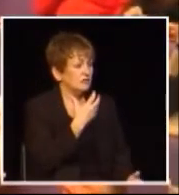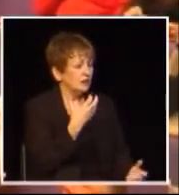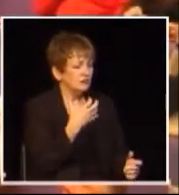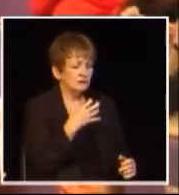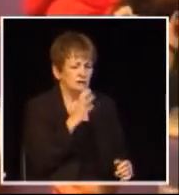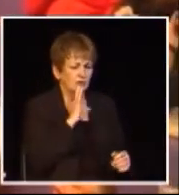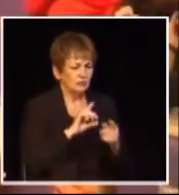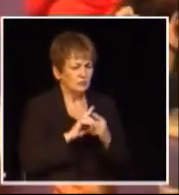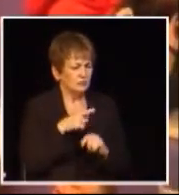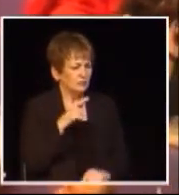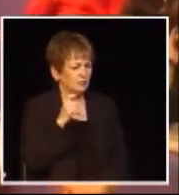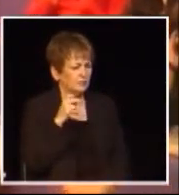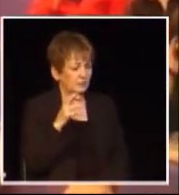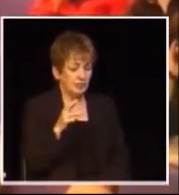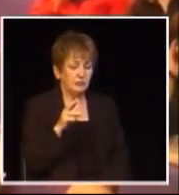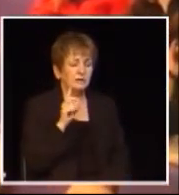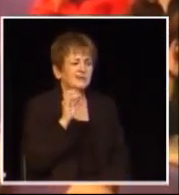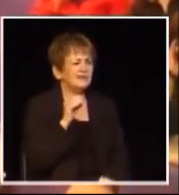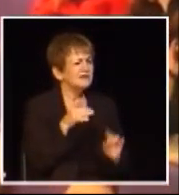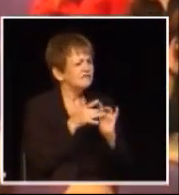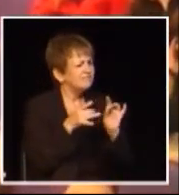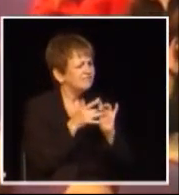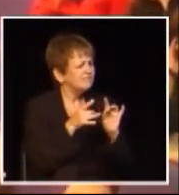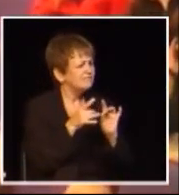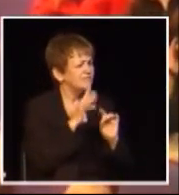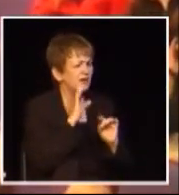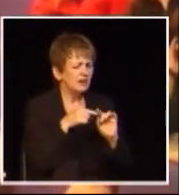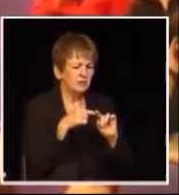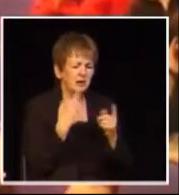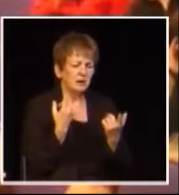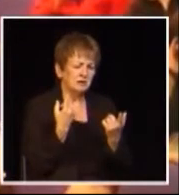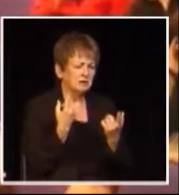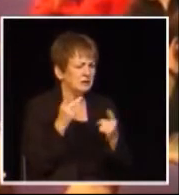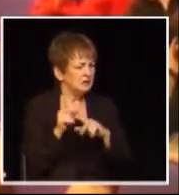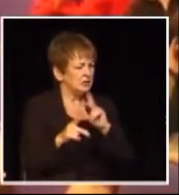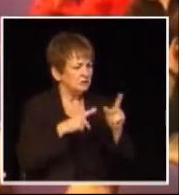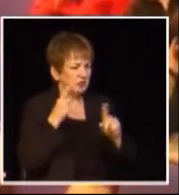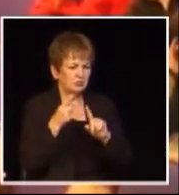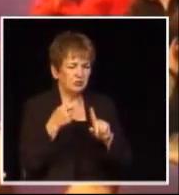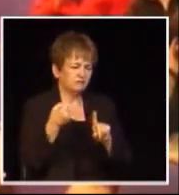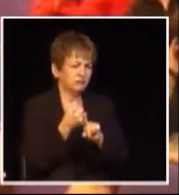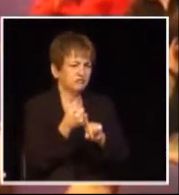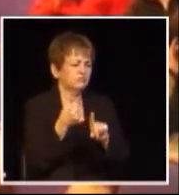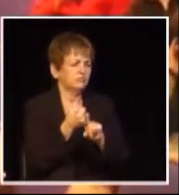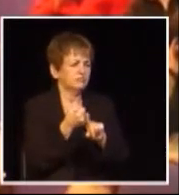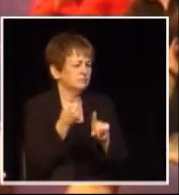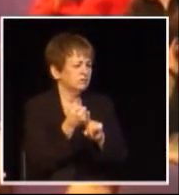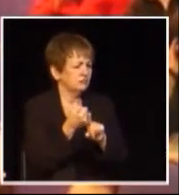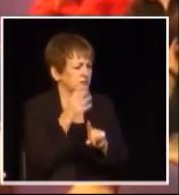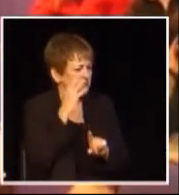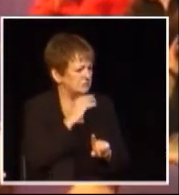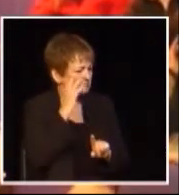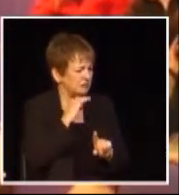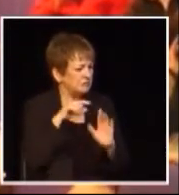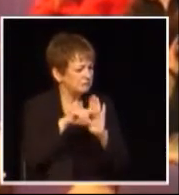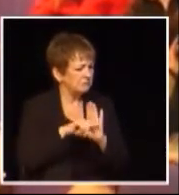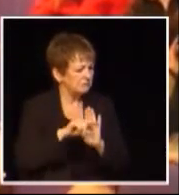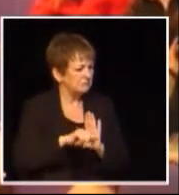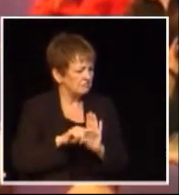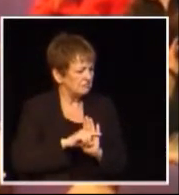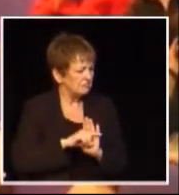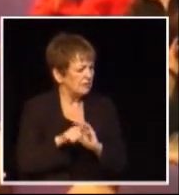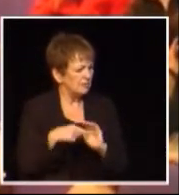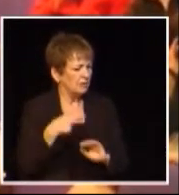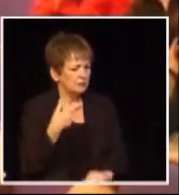refer to Peter you mentioned whammies that people have been hit with a number of whammies